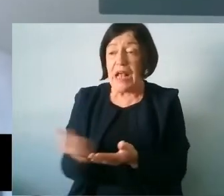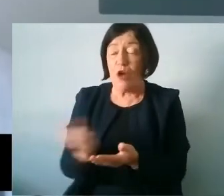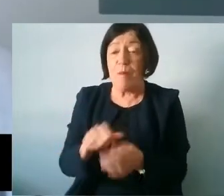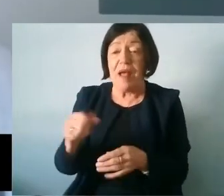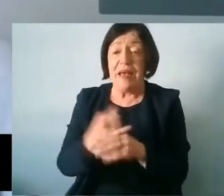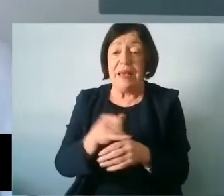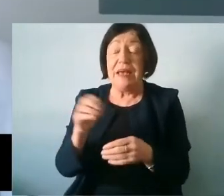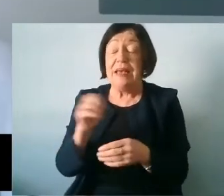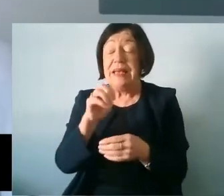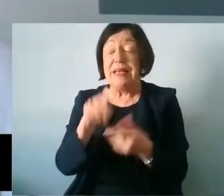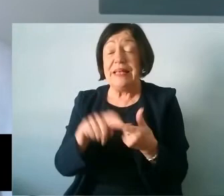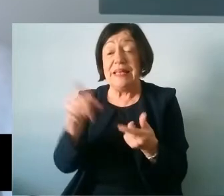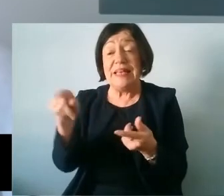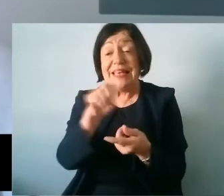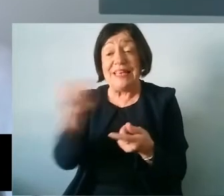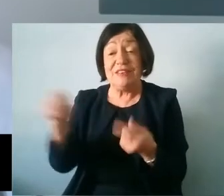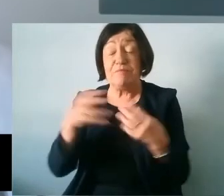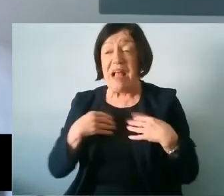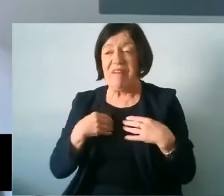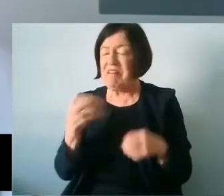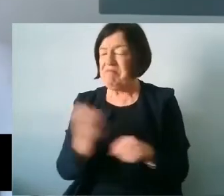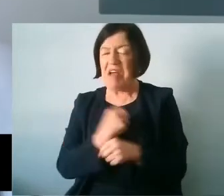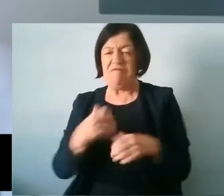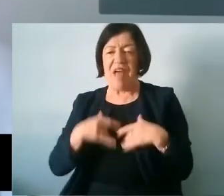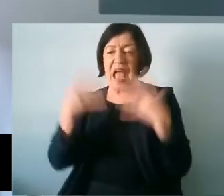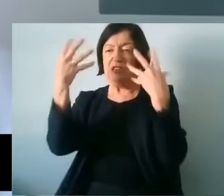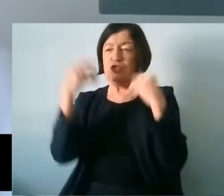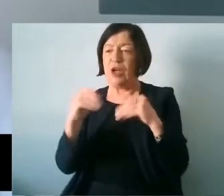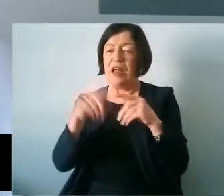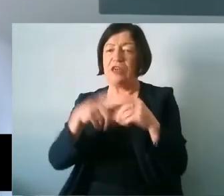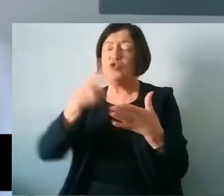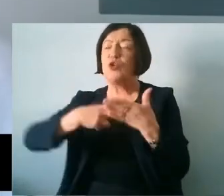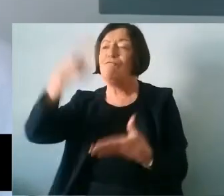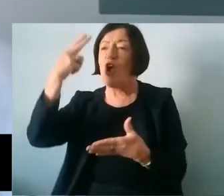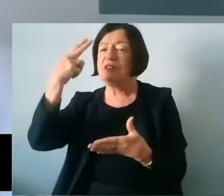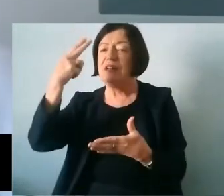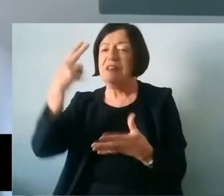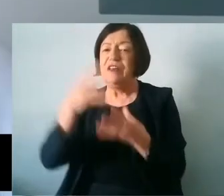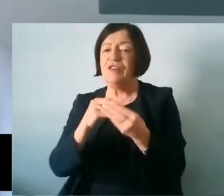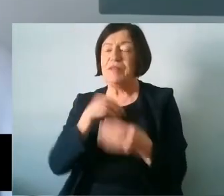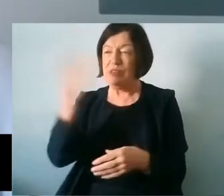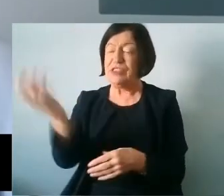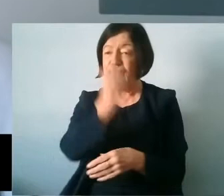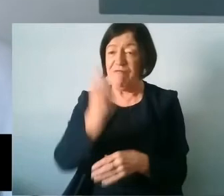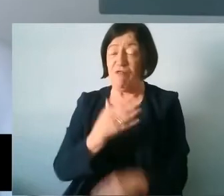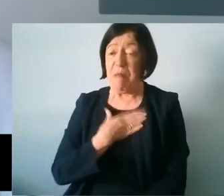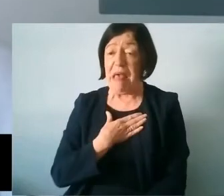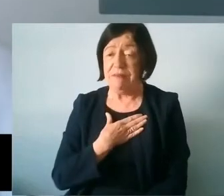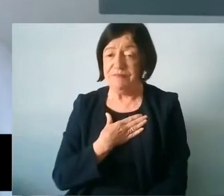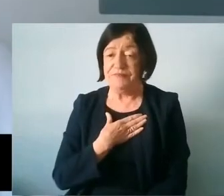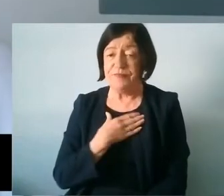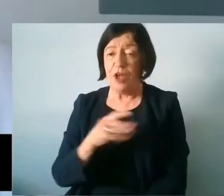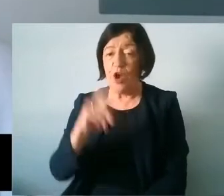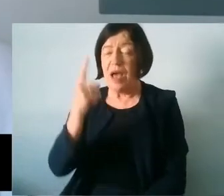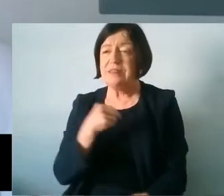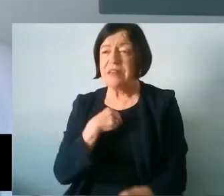Belfast and I never really felt that education and university was something that was achievable for me. It was only as I